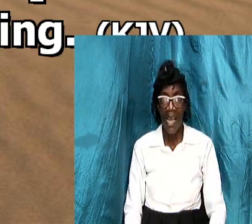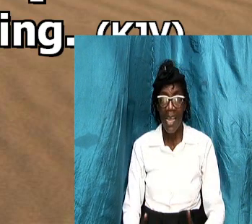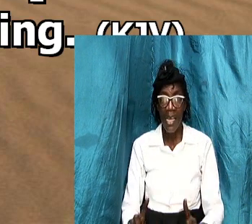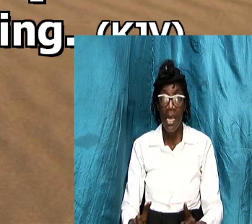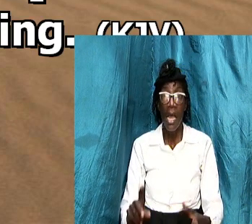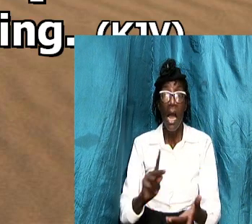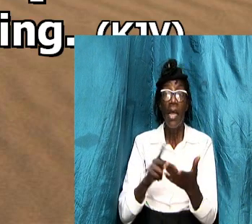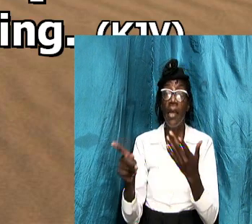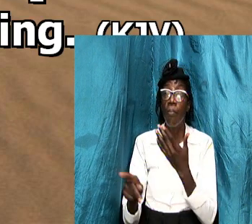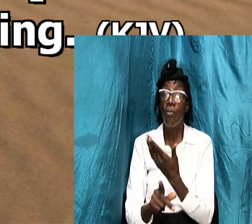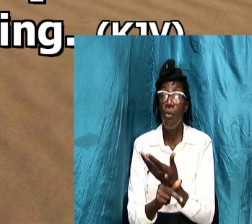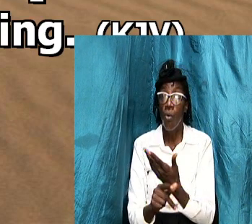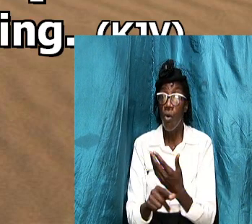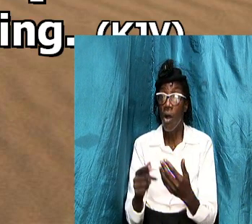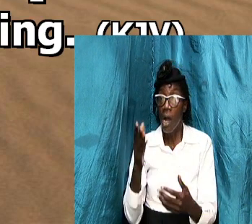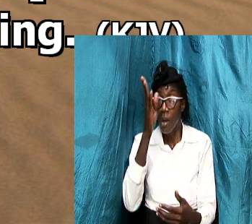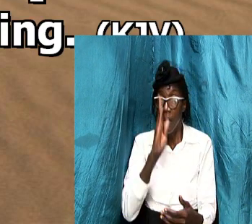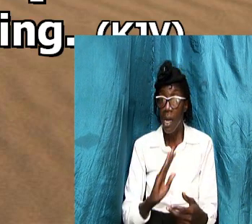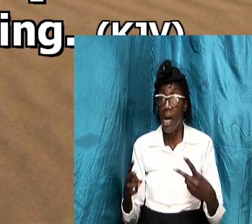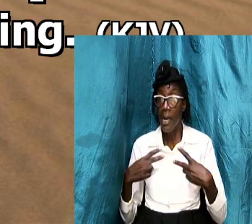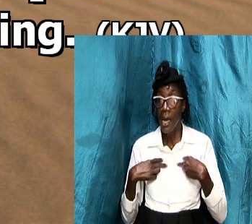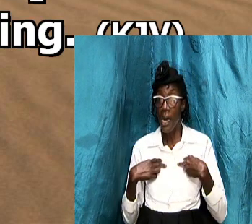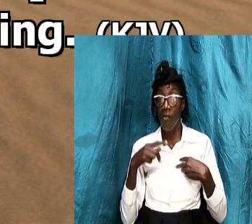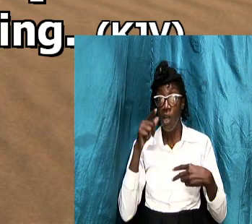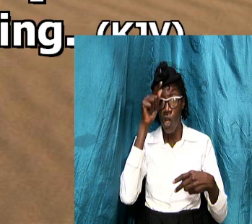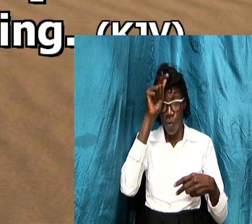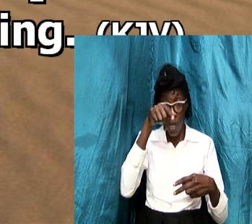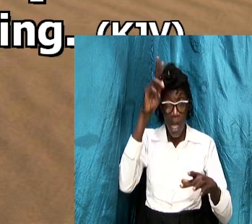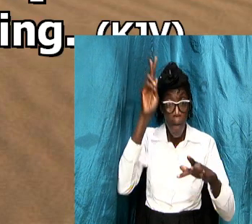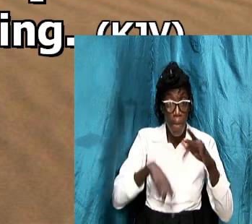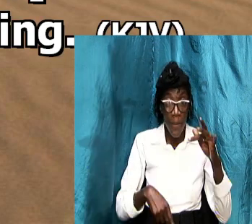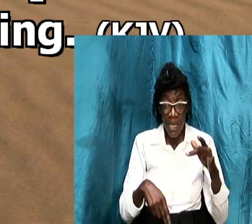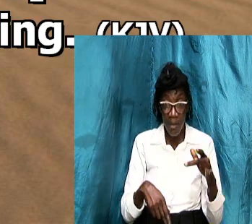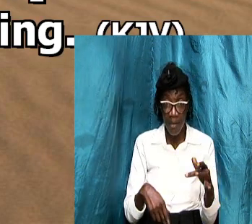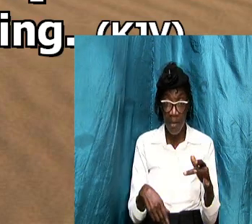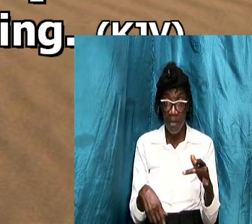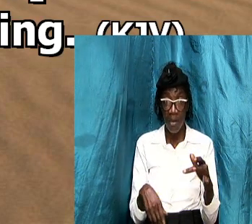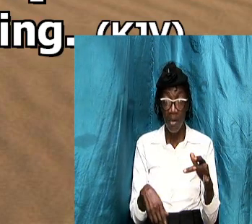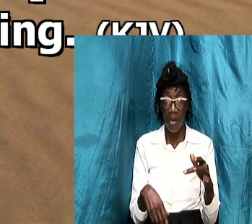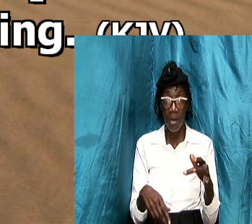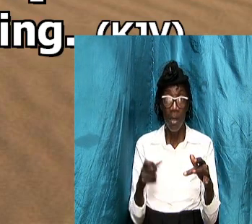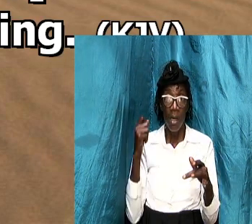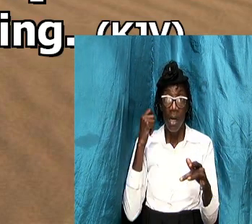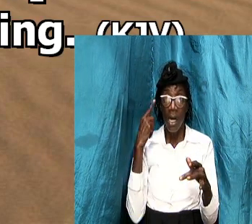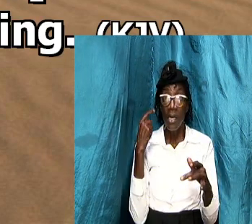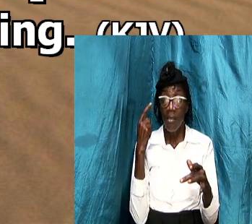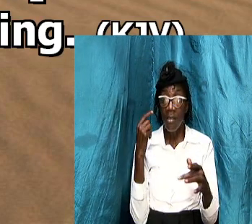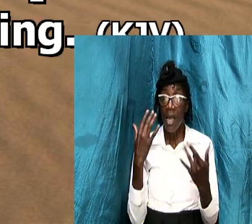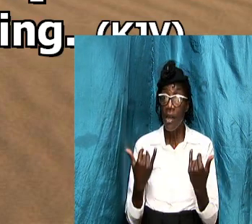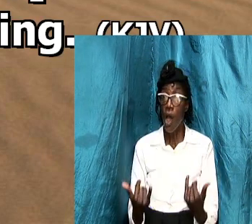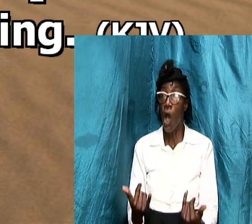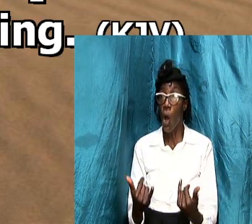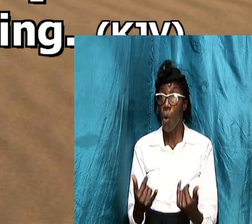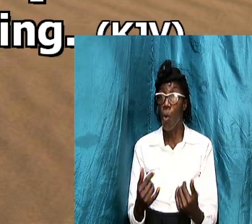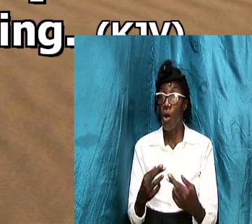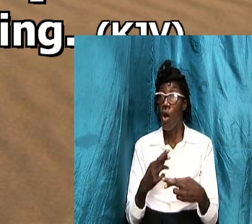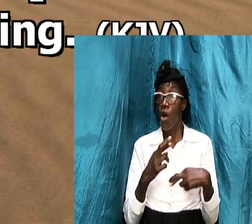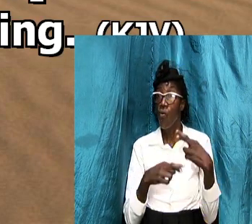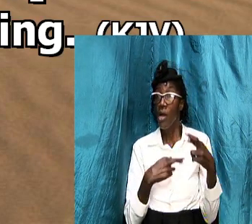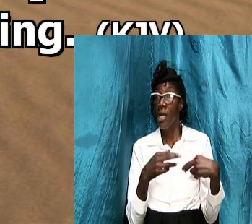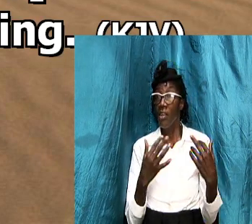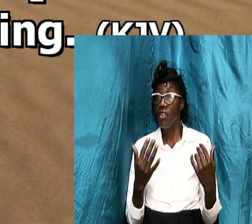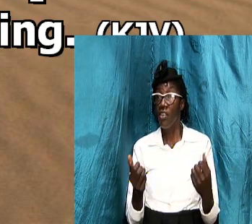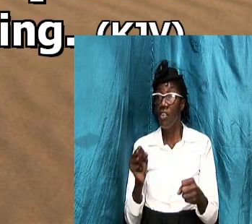we are going to miss the boat when it comes to how relationships should work and